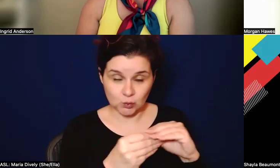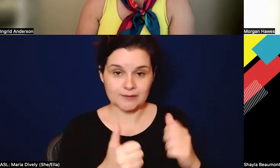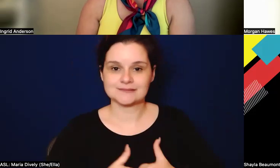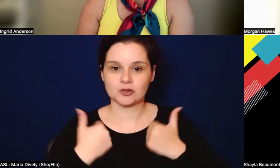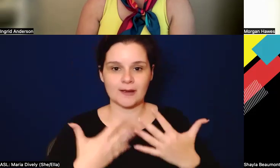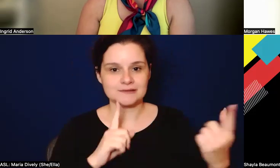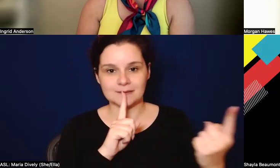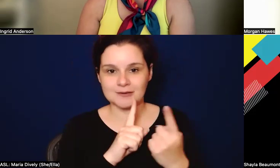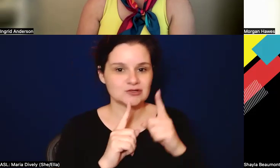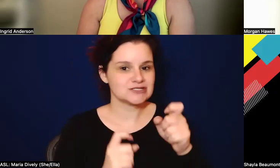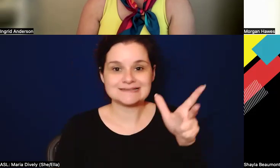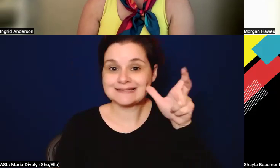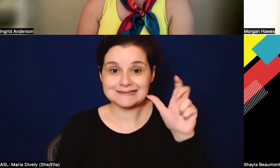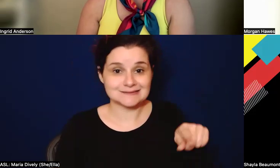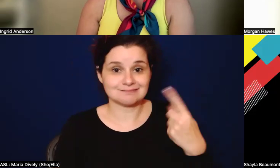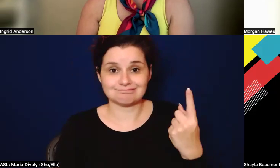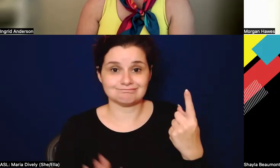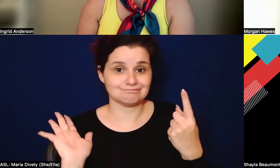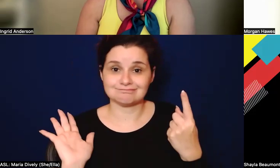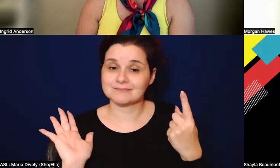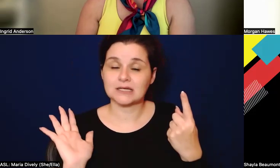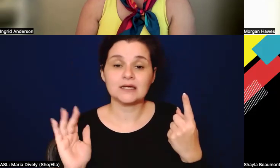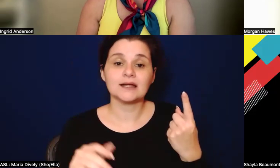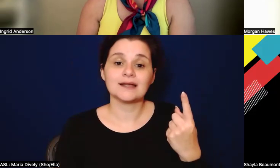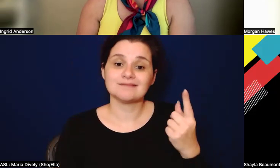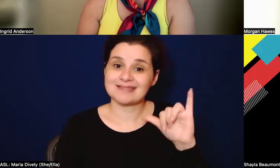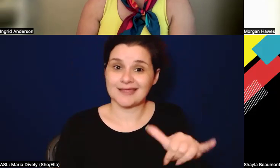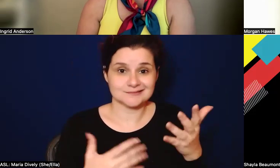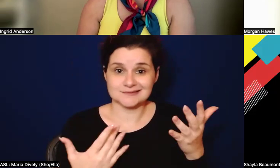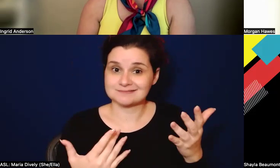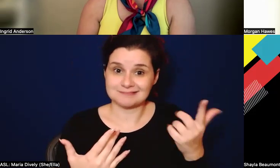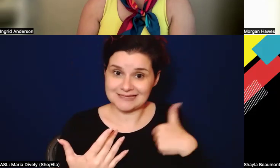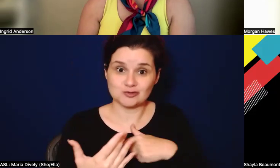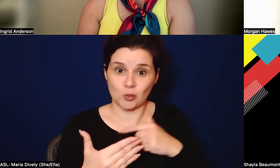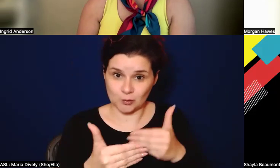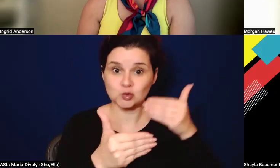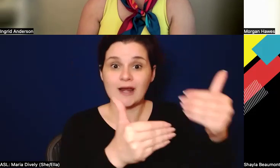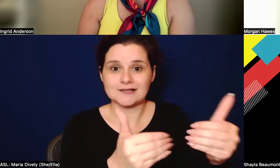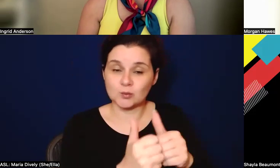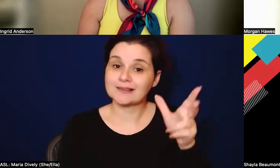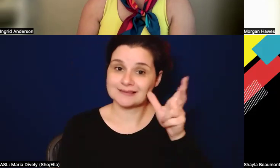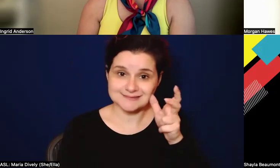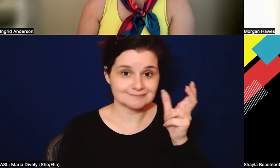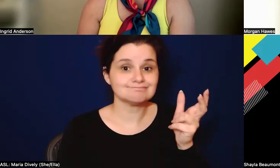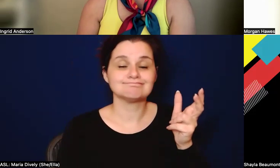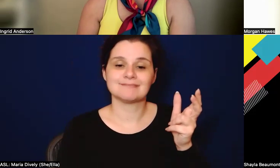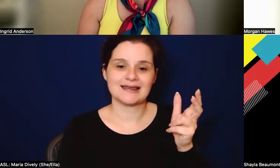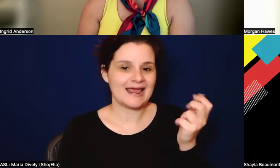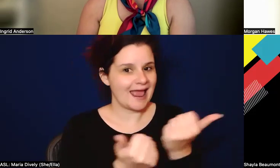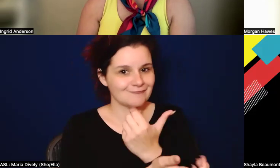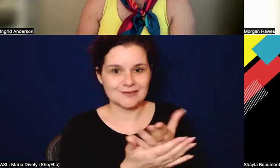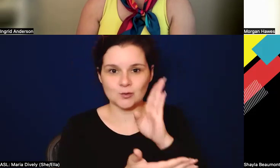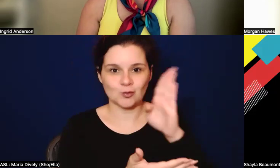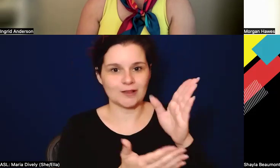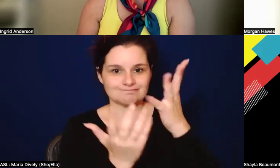come to us and they just need us to listen. Um, and that's, that's where we go next. We just listen and then it will all sort of